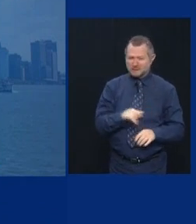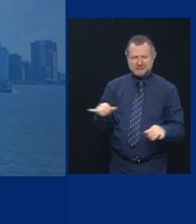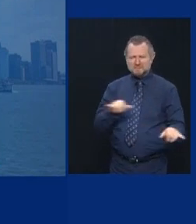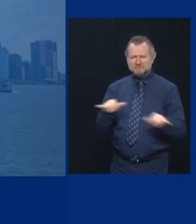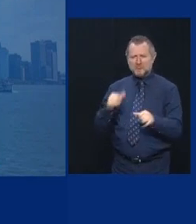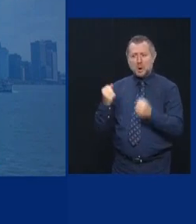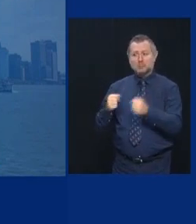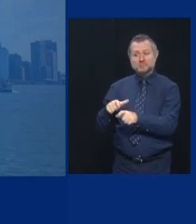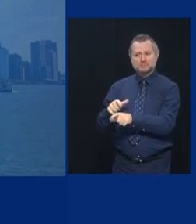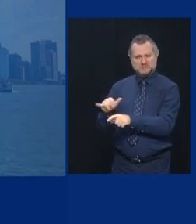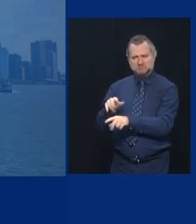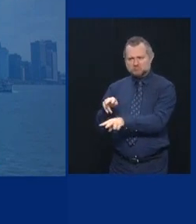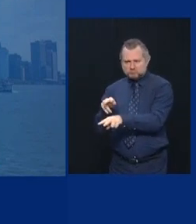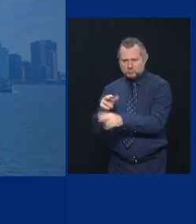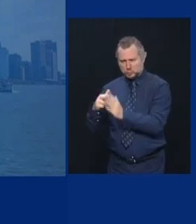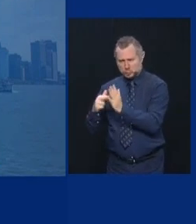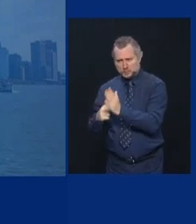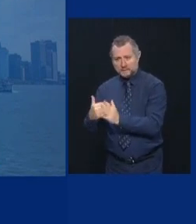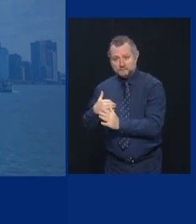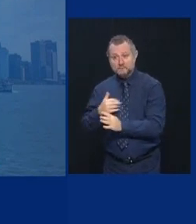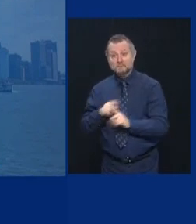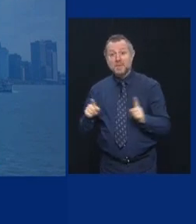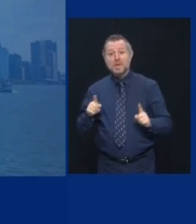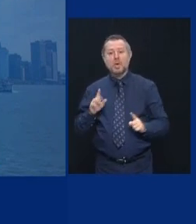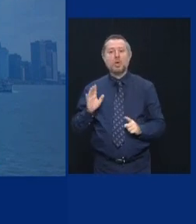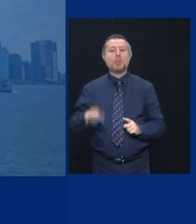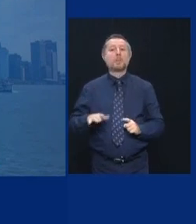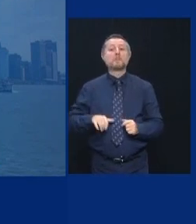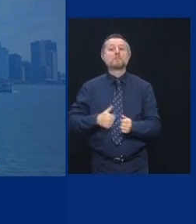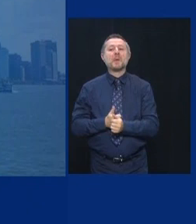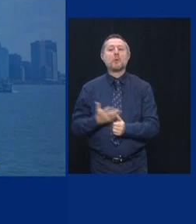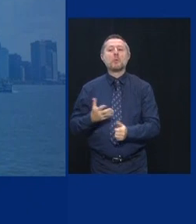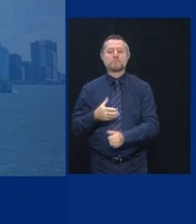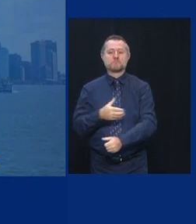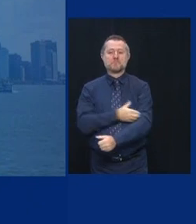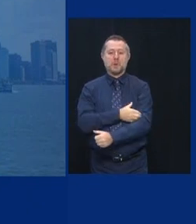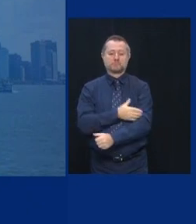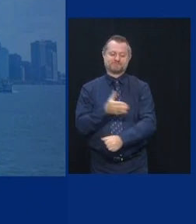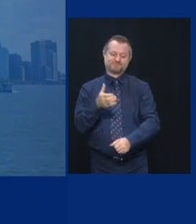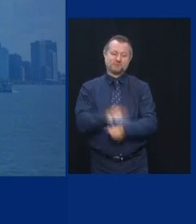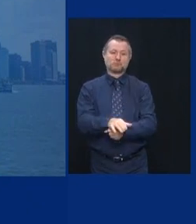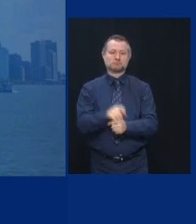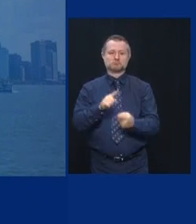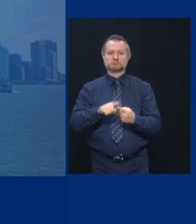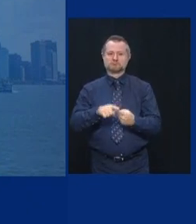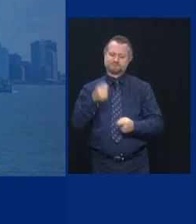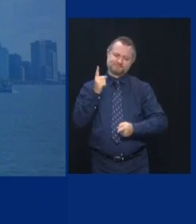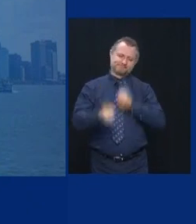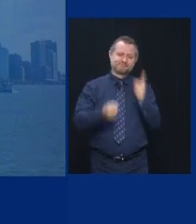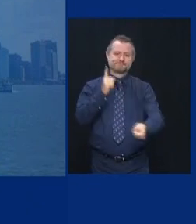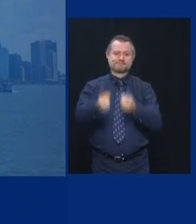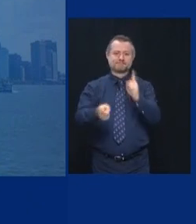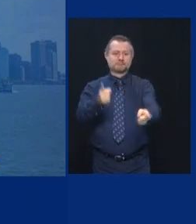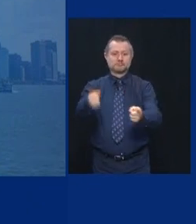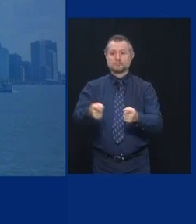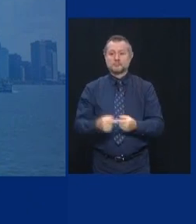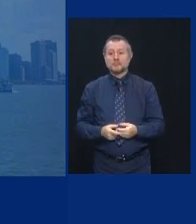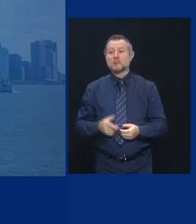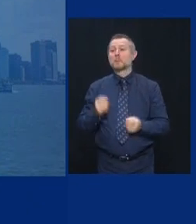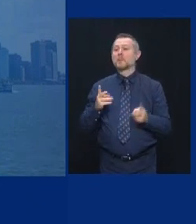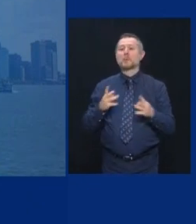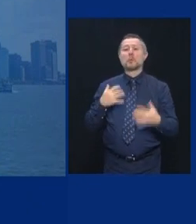Any rule is only as good as the enforcement? Especially when it's a rule that people don't want to follow.